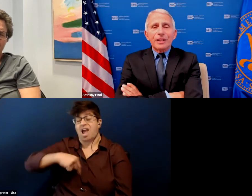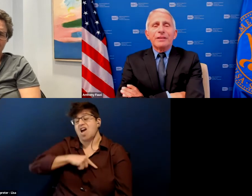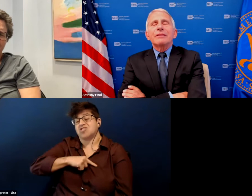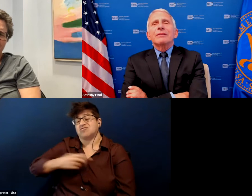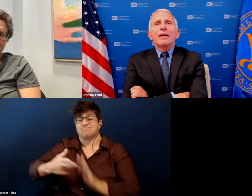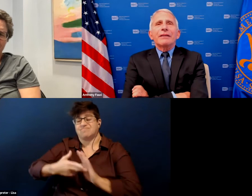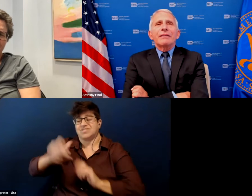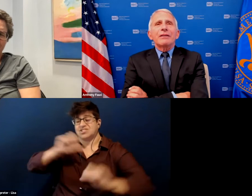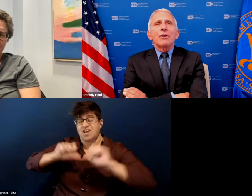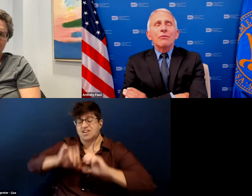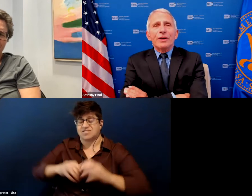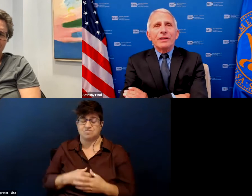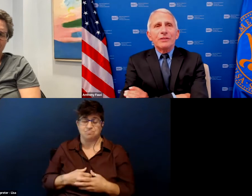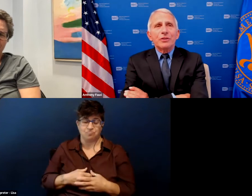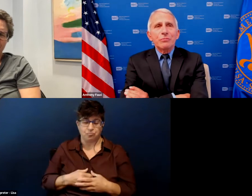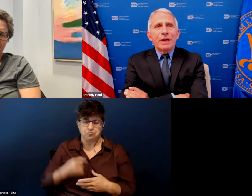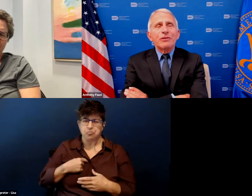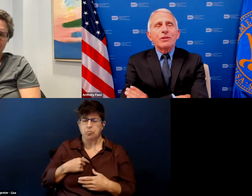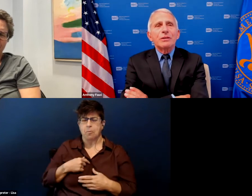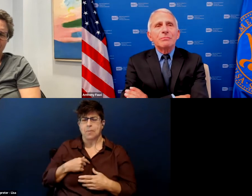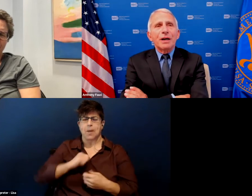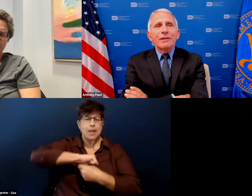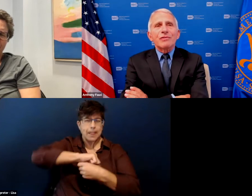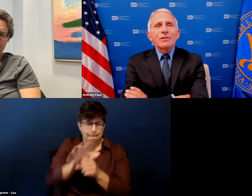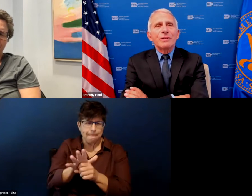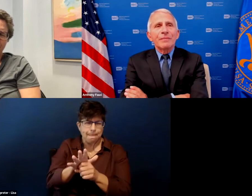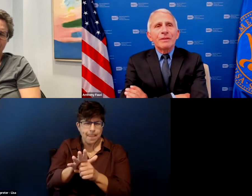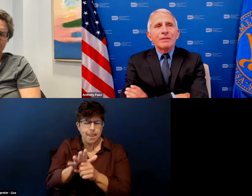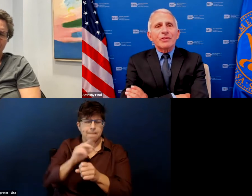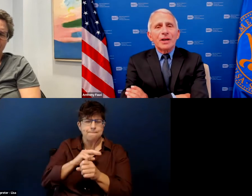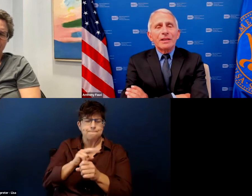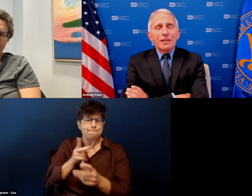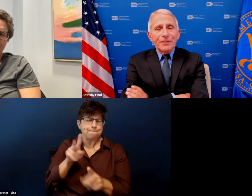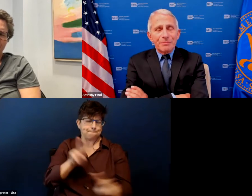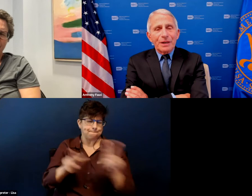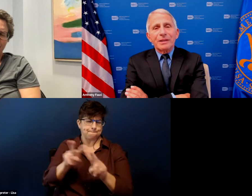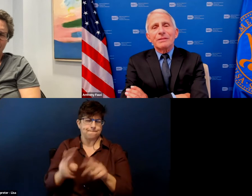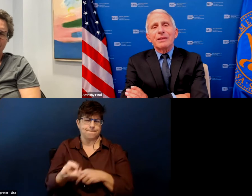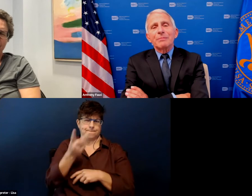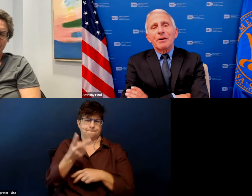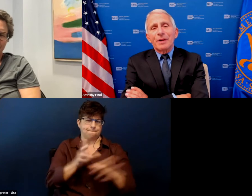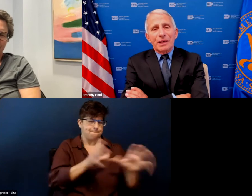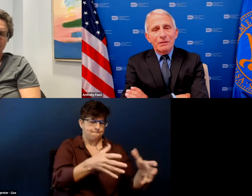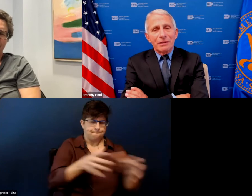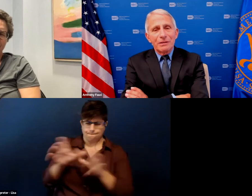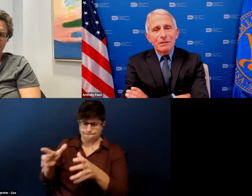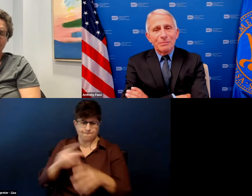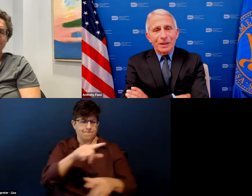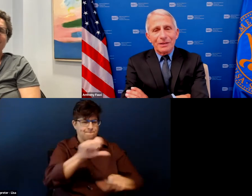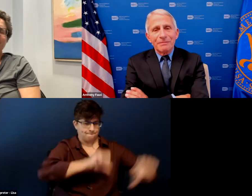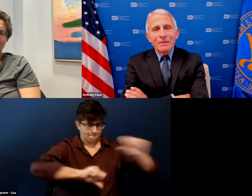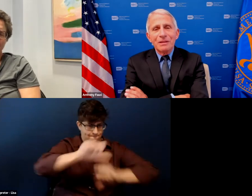look at at covid in two major buckets the scientific bucket and the public health